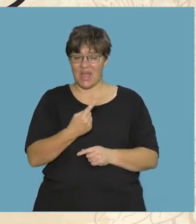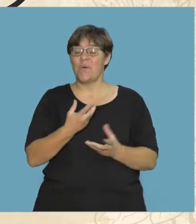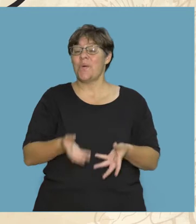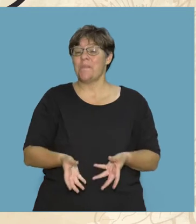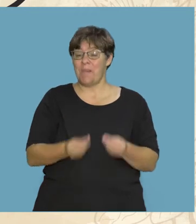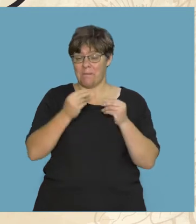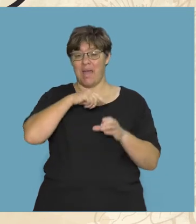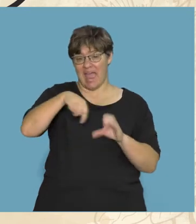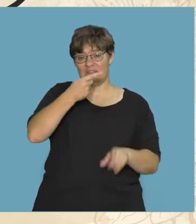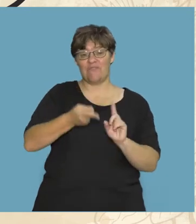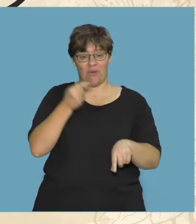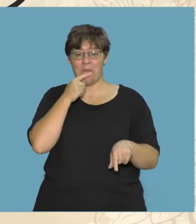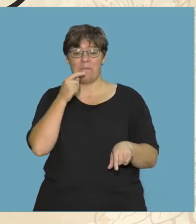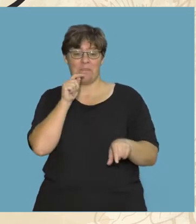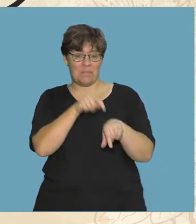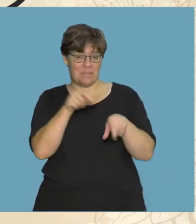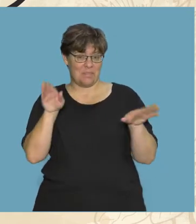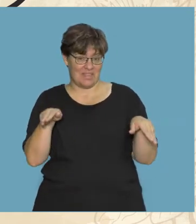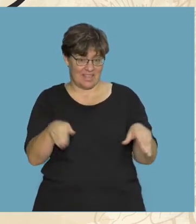we get honey from bees.